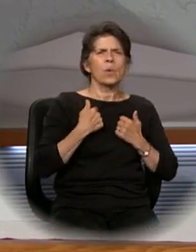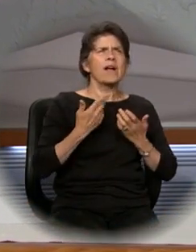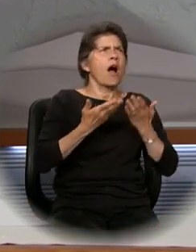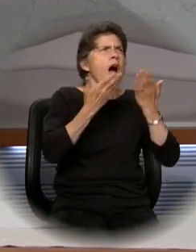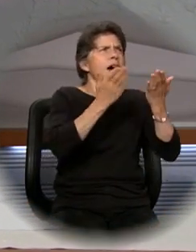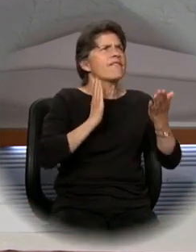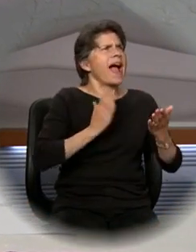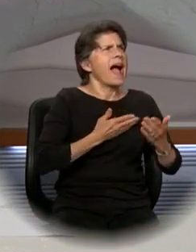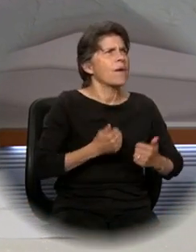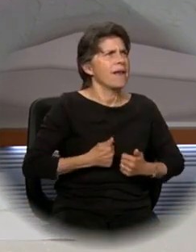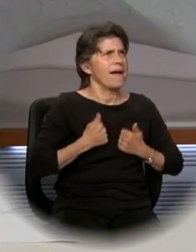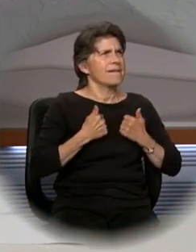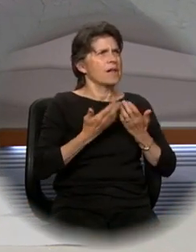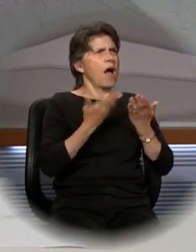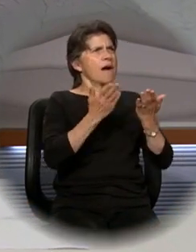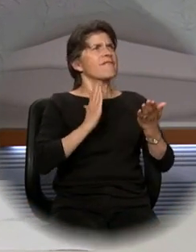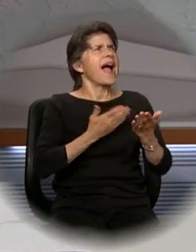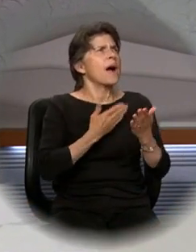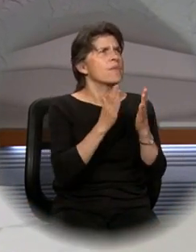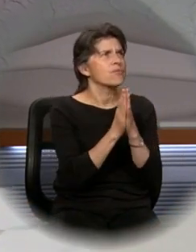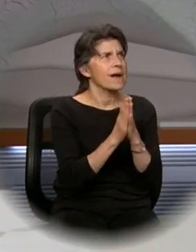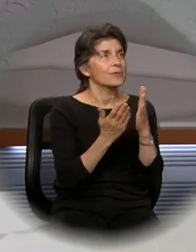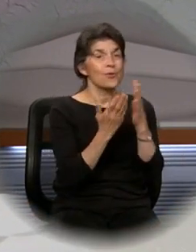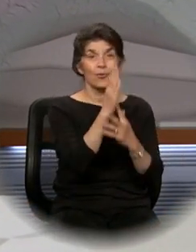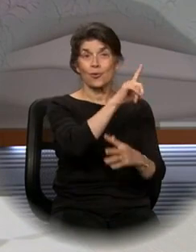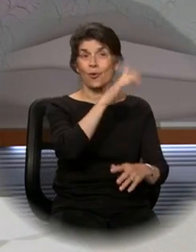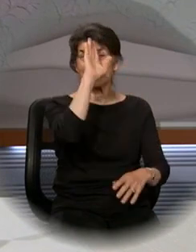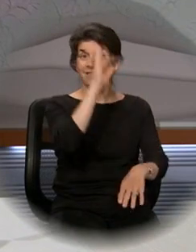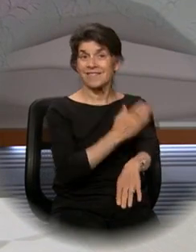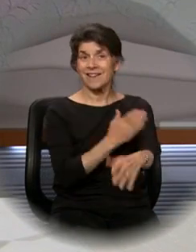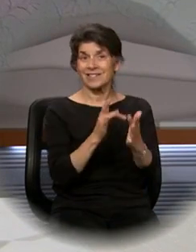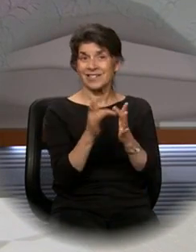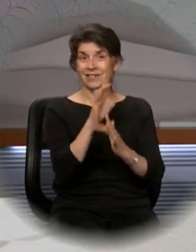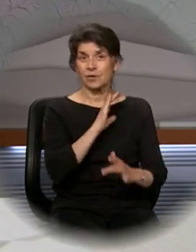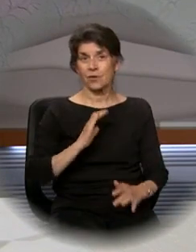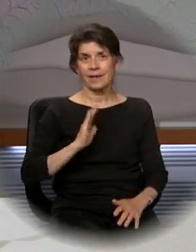lives and our prayers through your Son, Jesus Christ, our Lord. Amen.